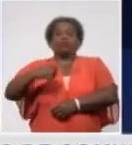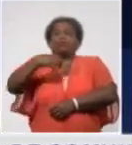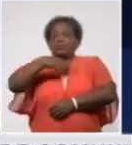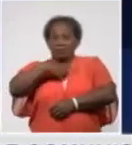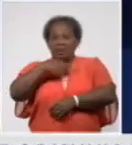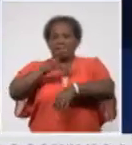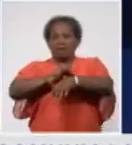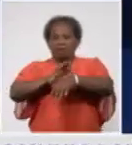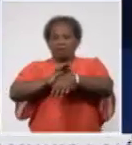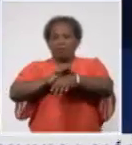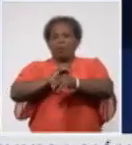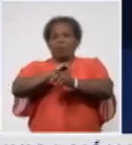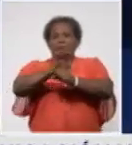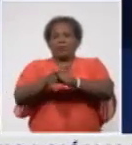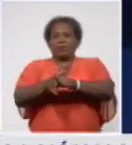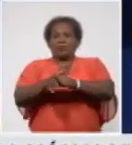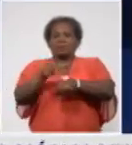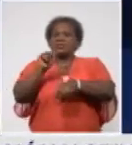the virus is.